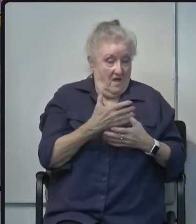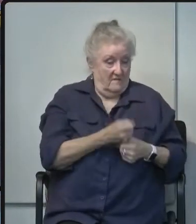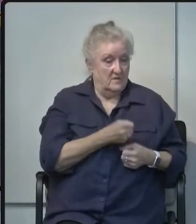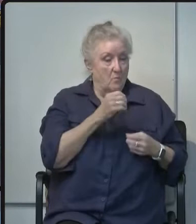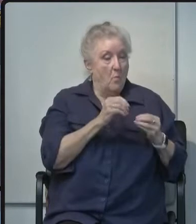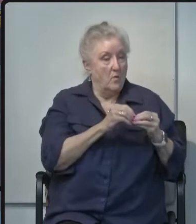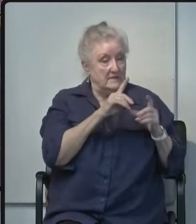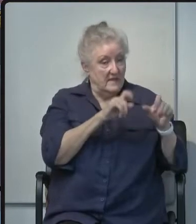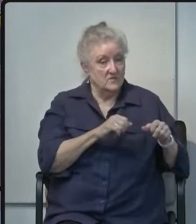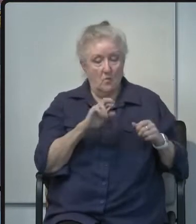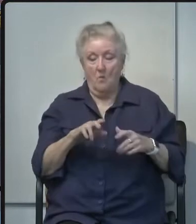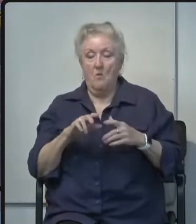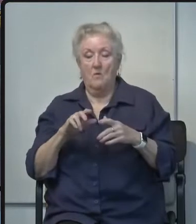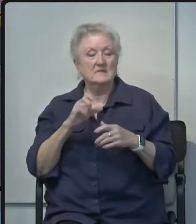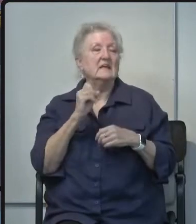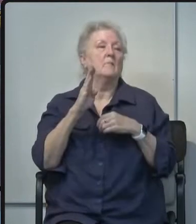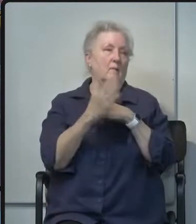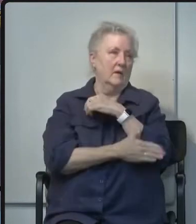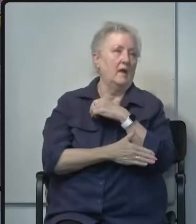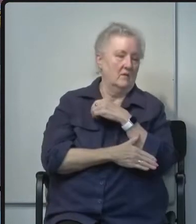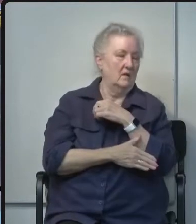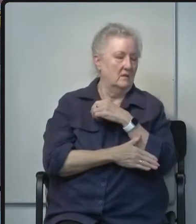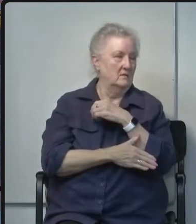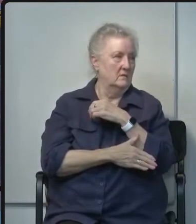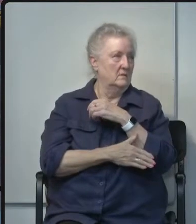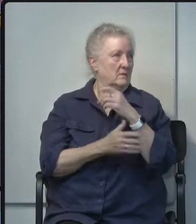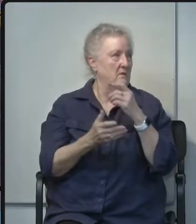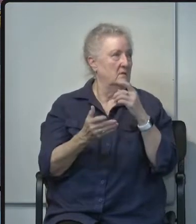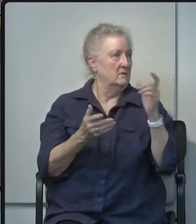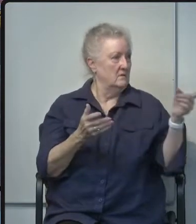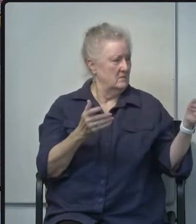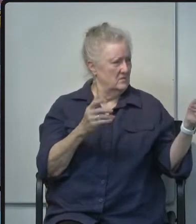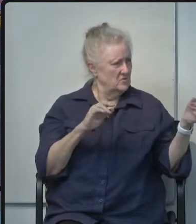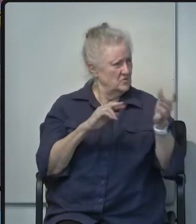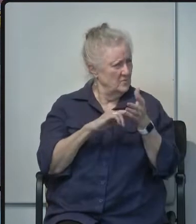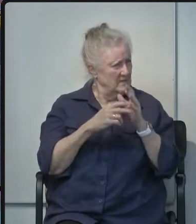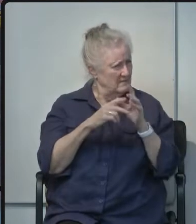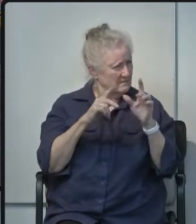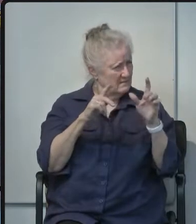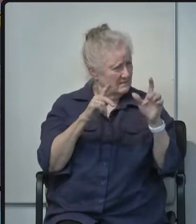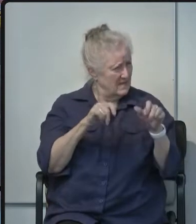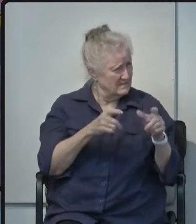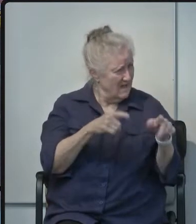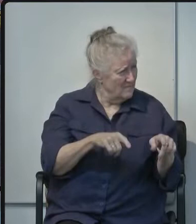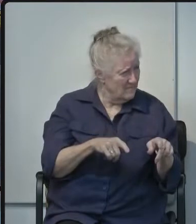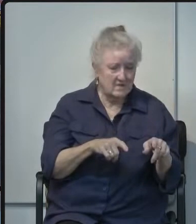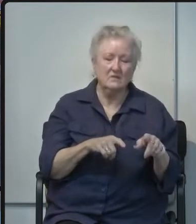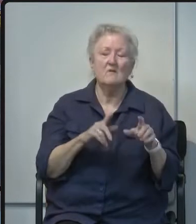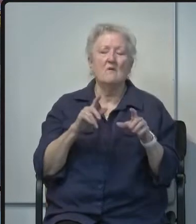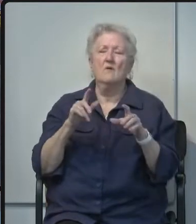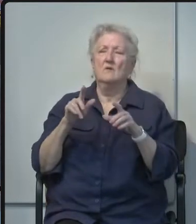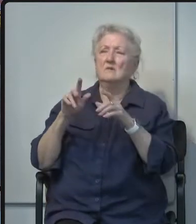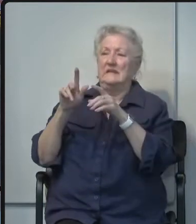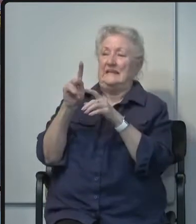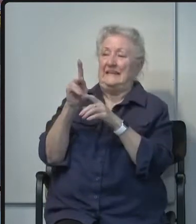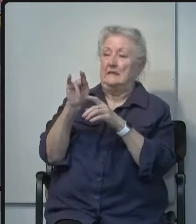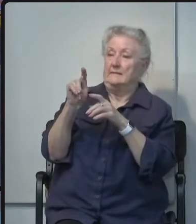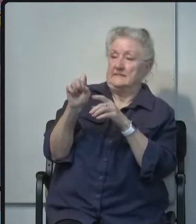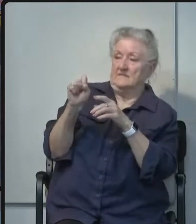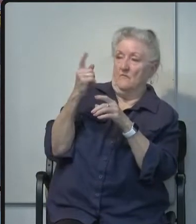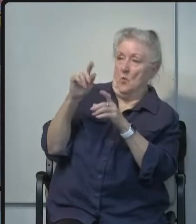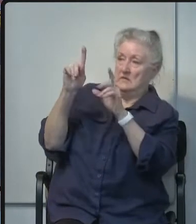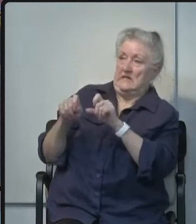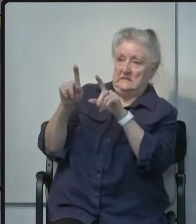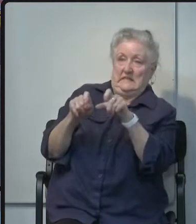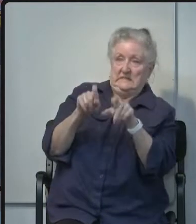santa barbara county do you mean tests performed no just testing kits because i know we were